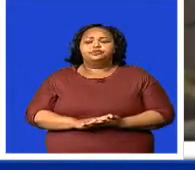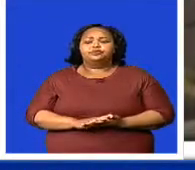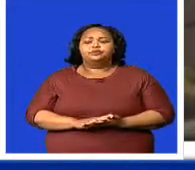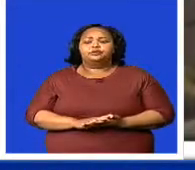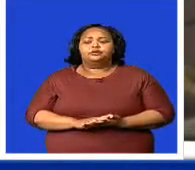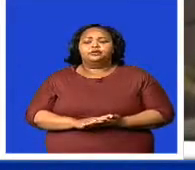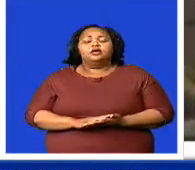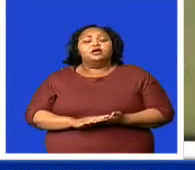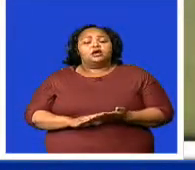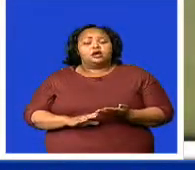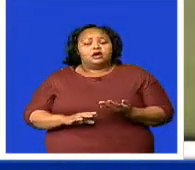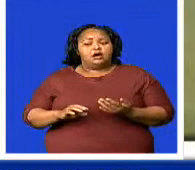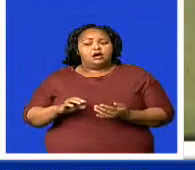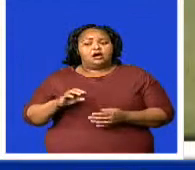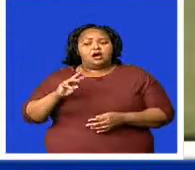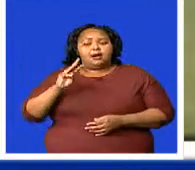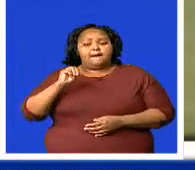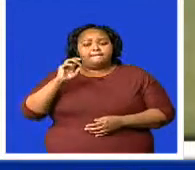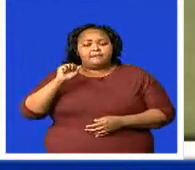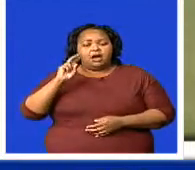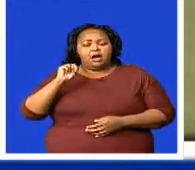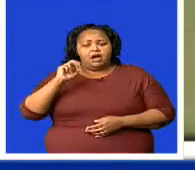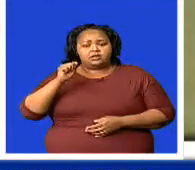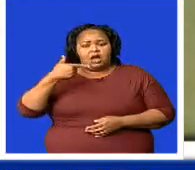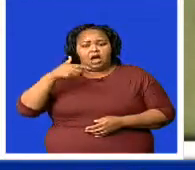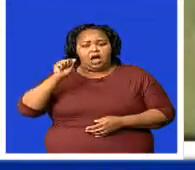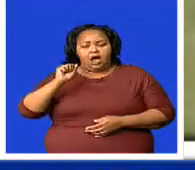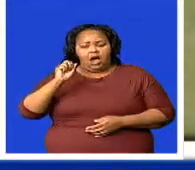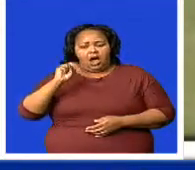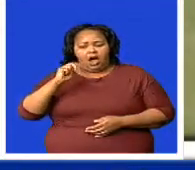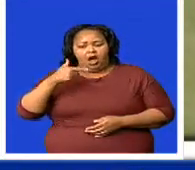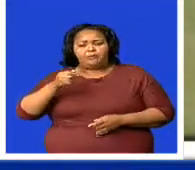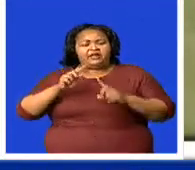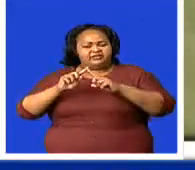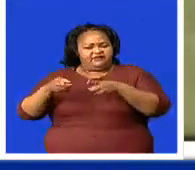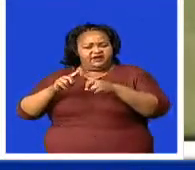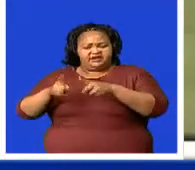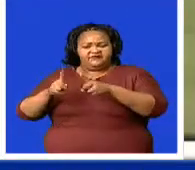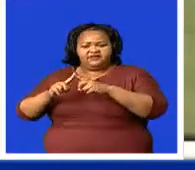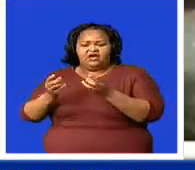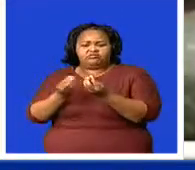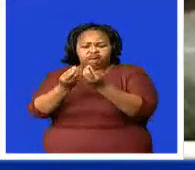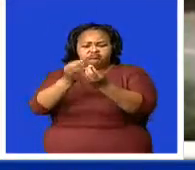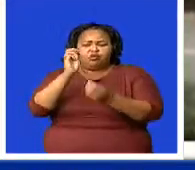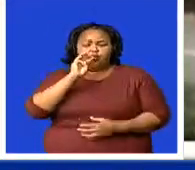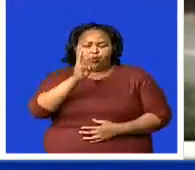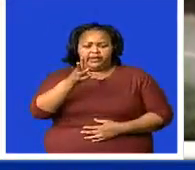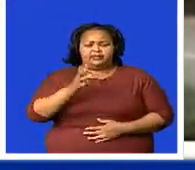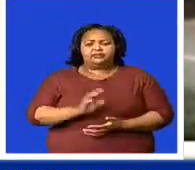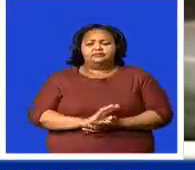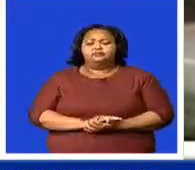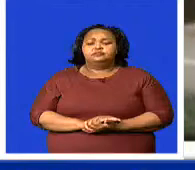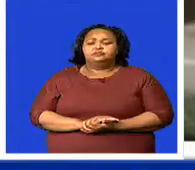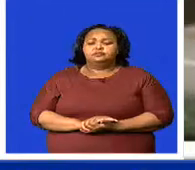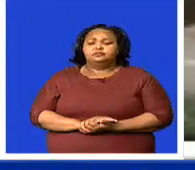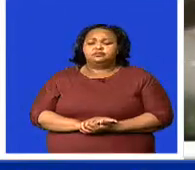Usuto Forest Open, Mananga Open and many more. As you recall that when all sports were